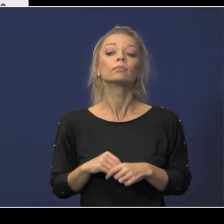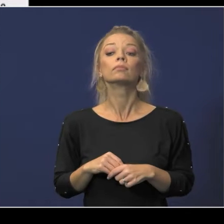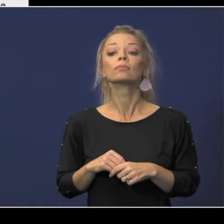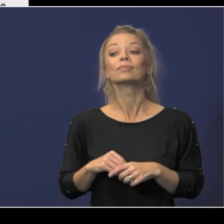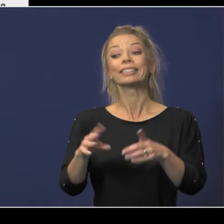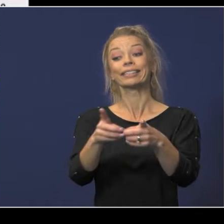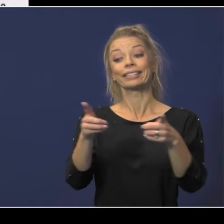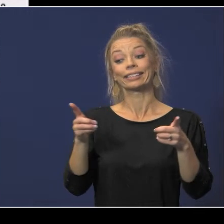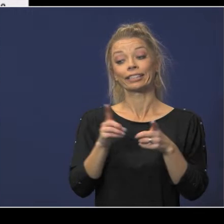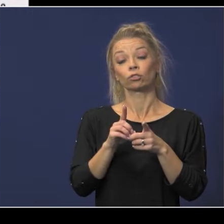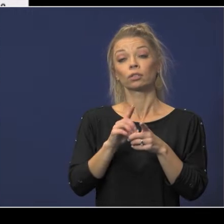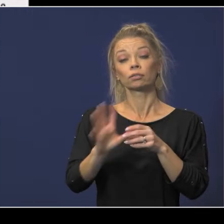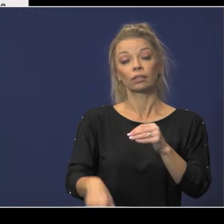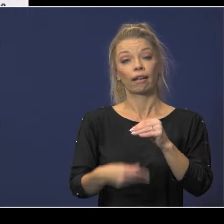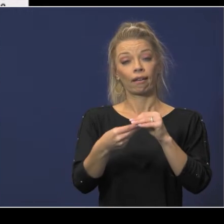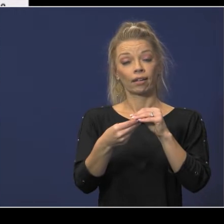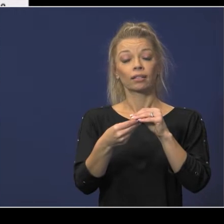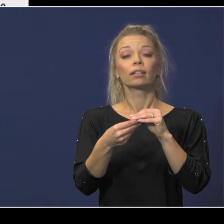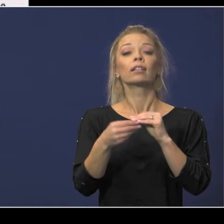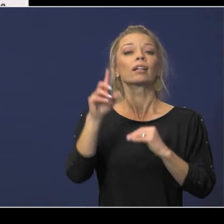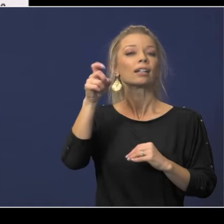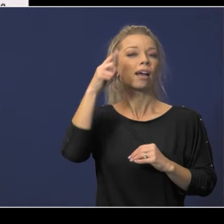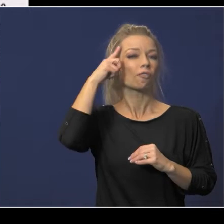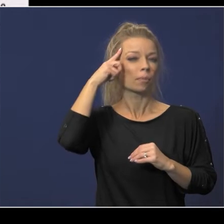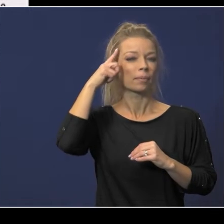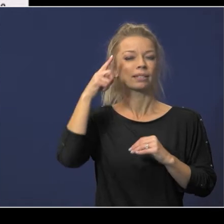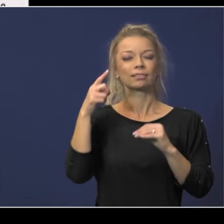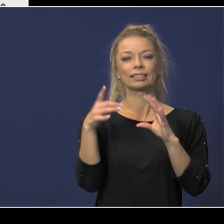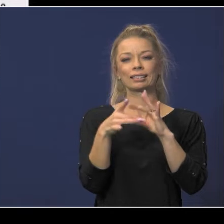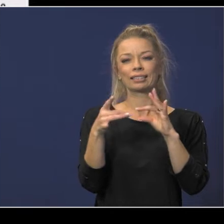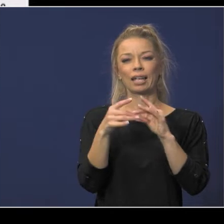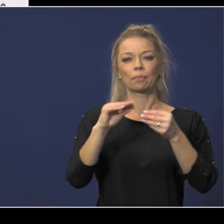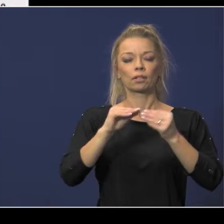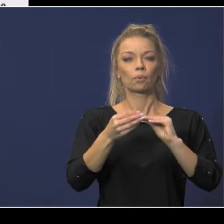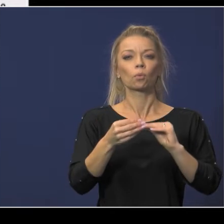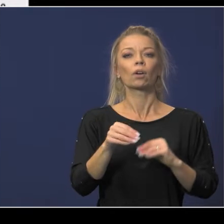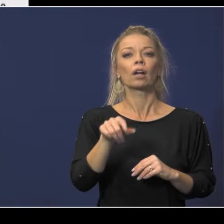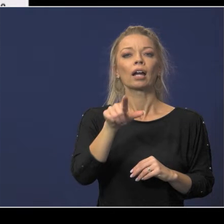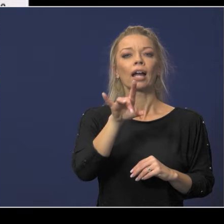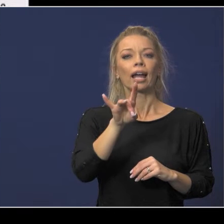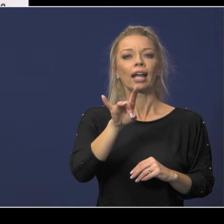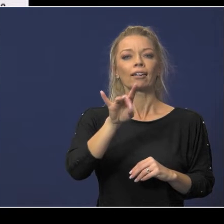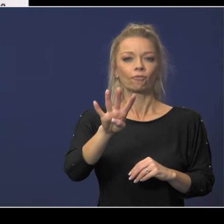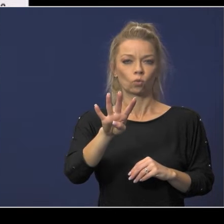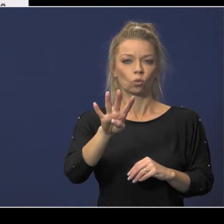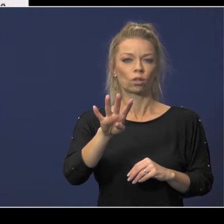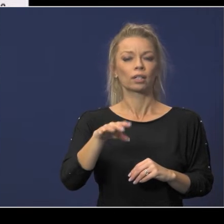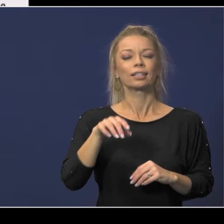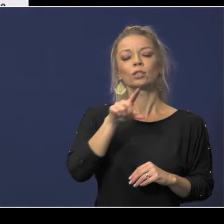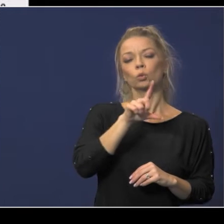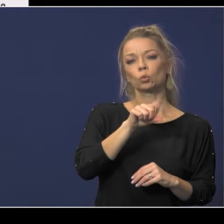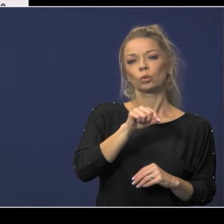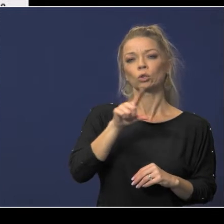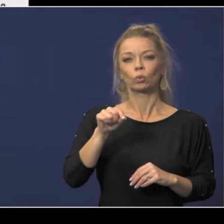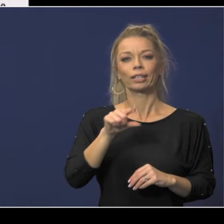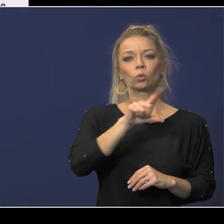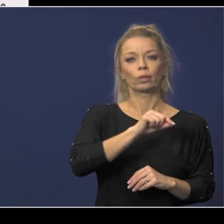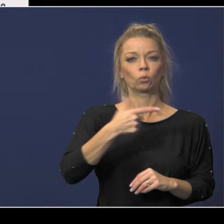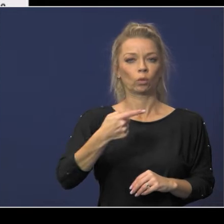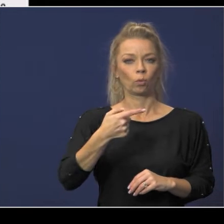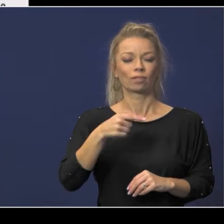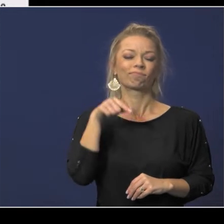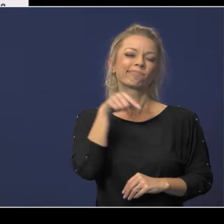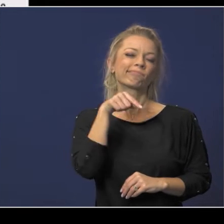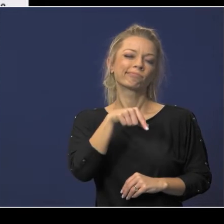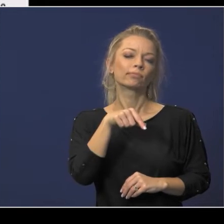implemented governmental accounting standards uh statement number 84 in 2020 21 and what this had to do with is how